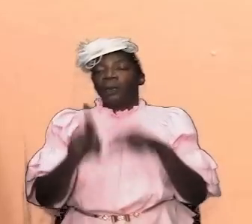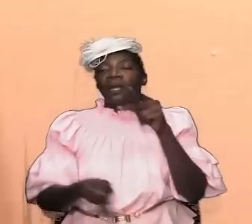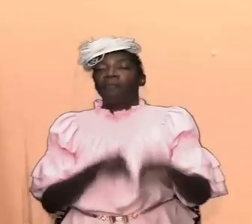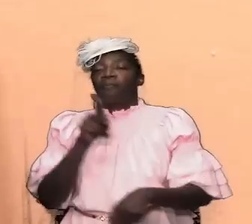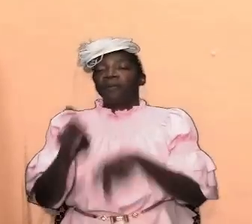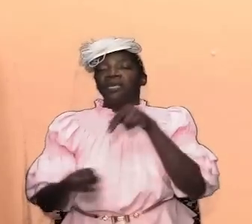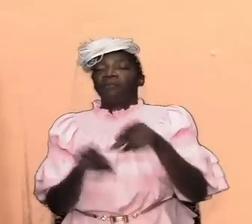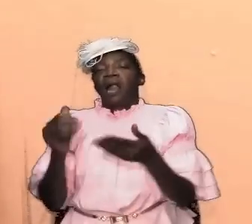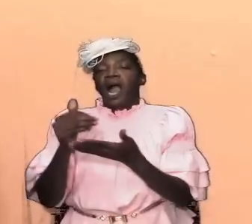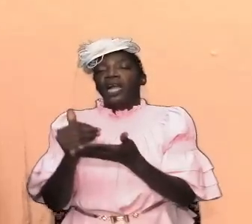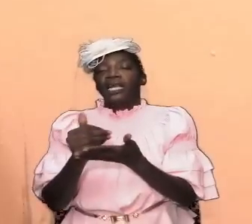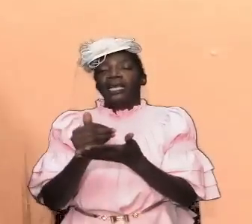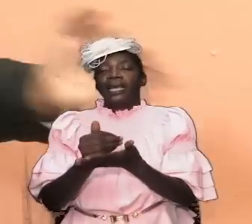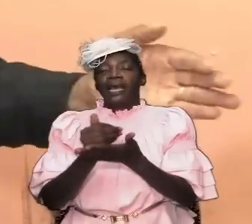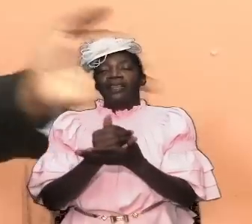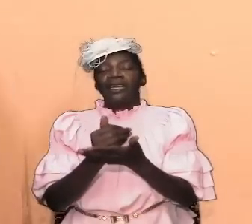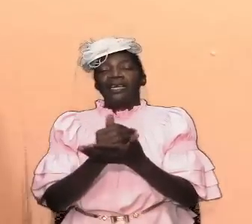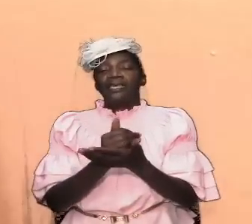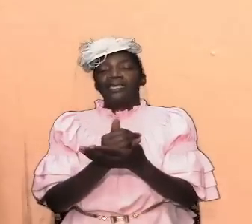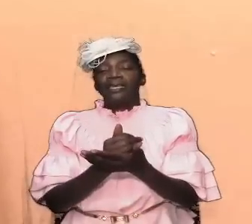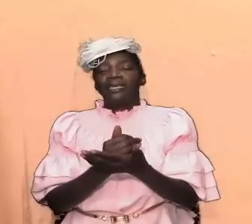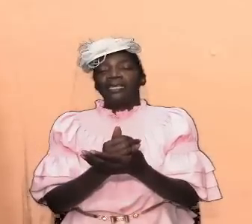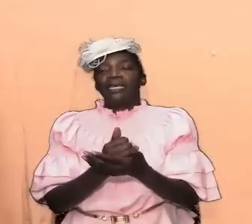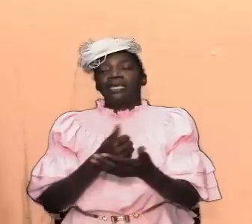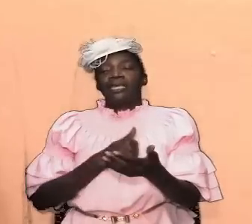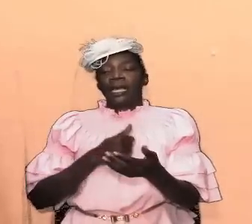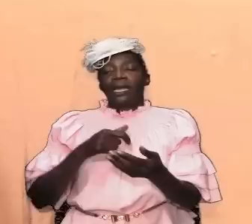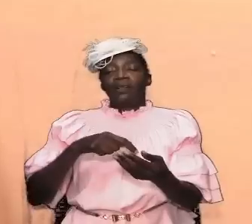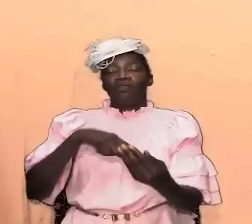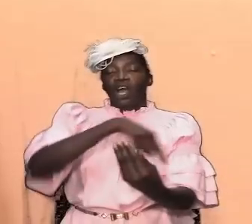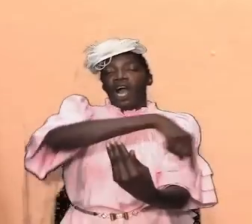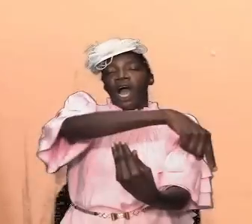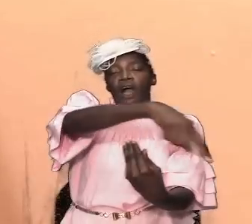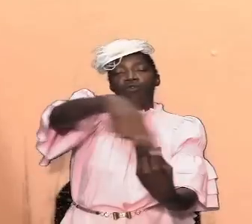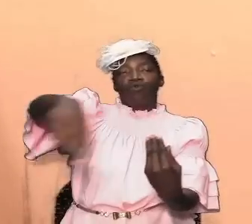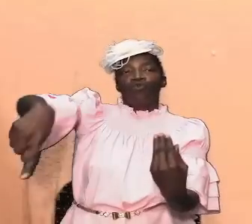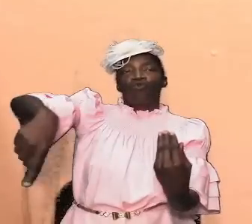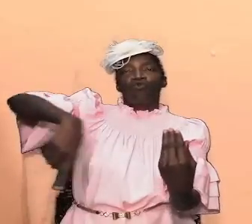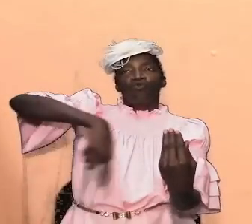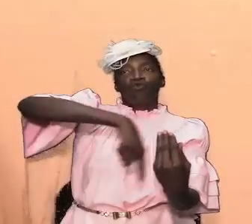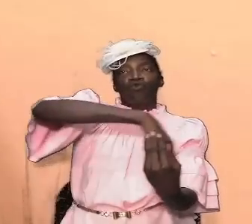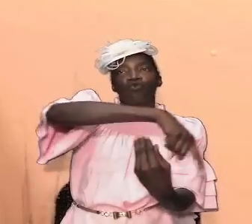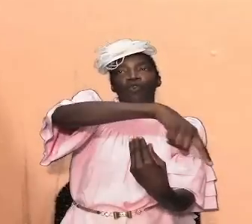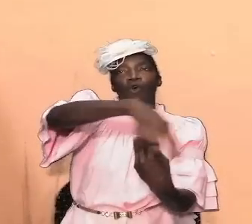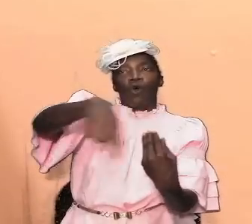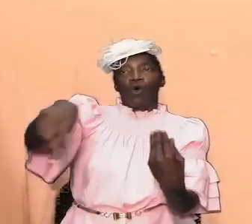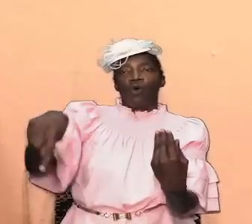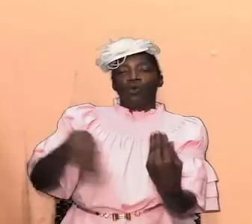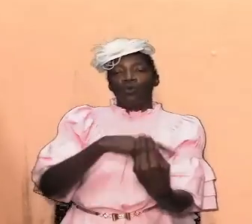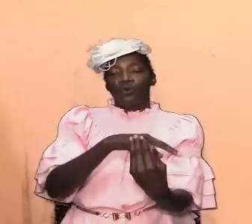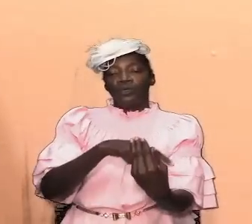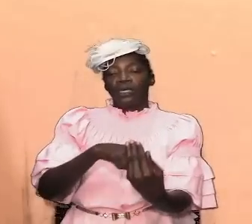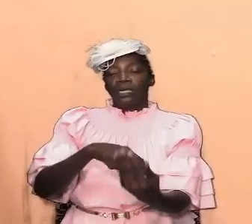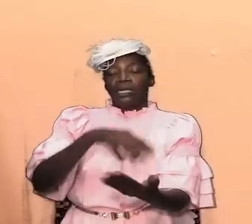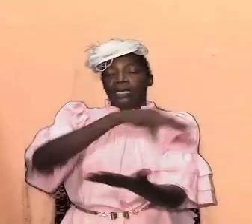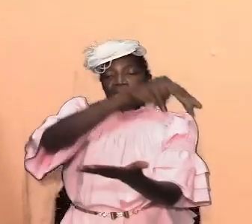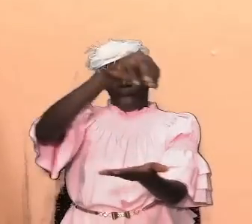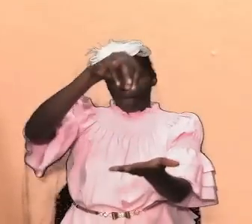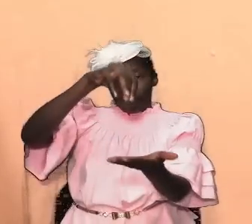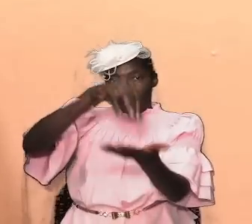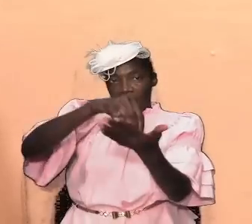gathered they gathered themselves around this central figure